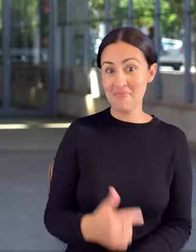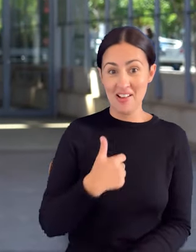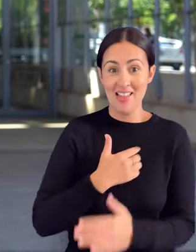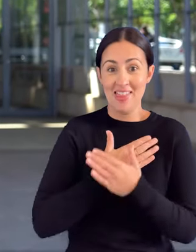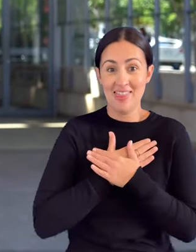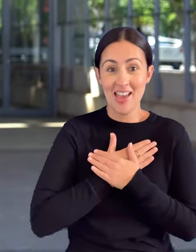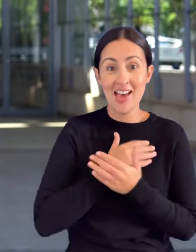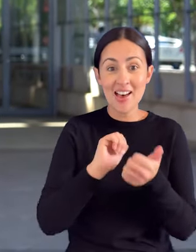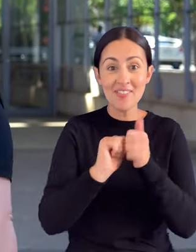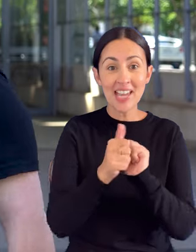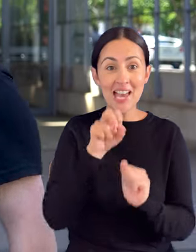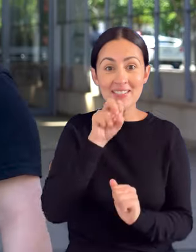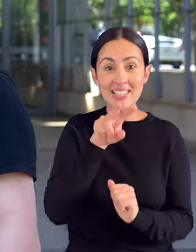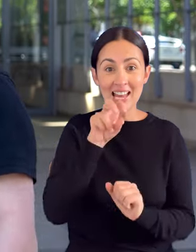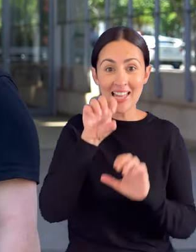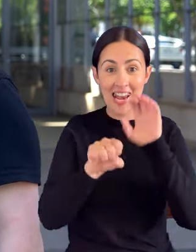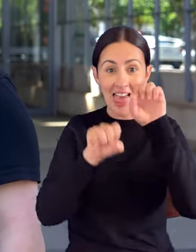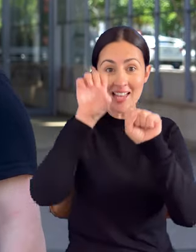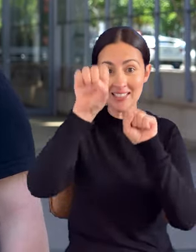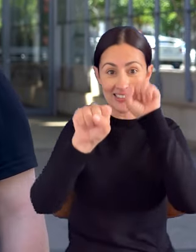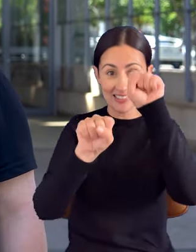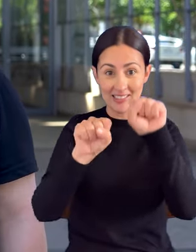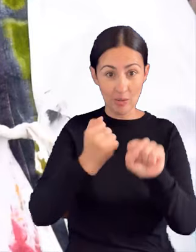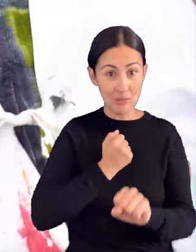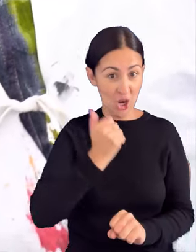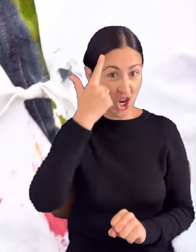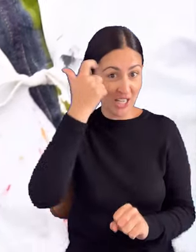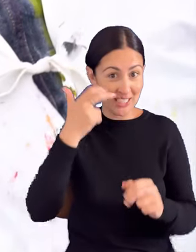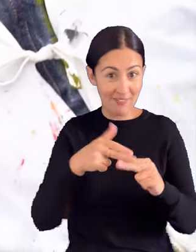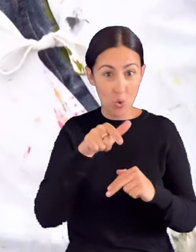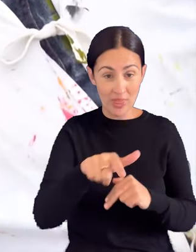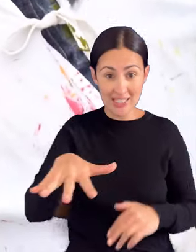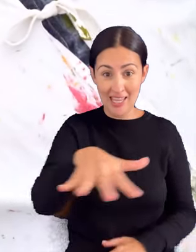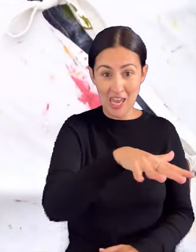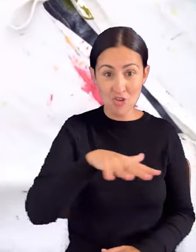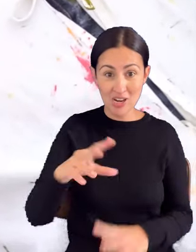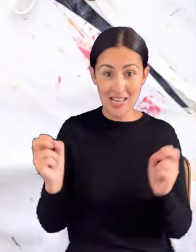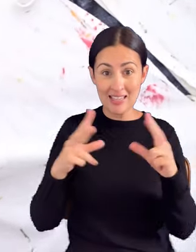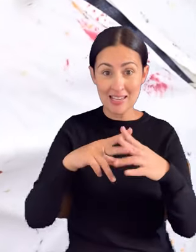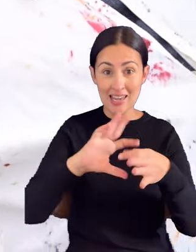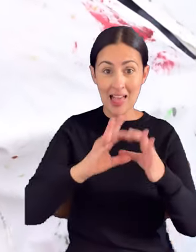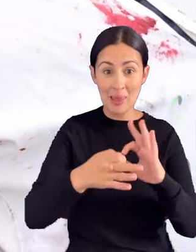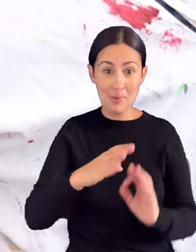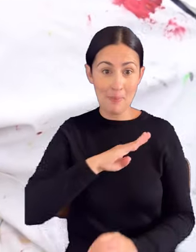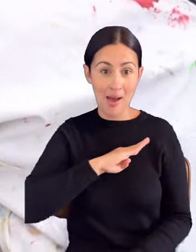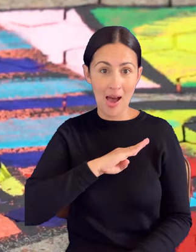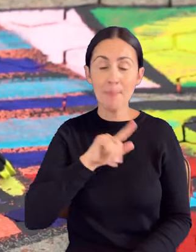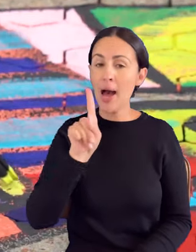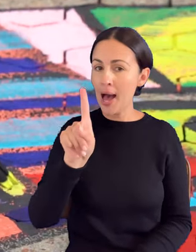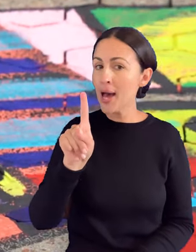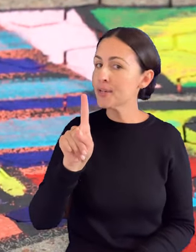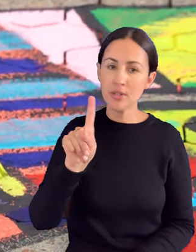snakes and ladders for outside this gorgeous path. In my mind, let's do something way big,